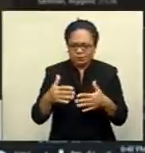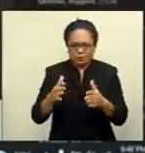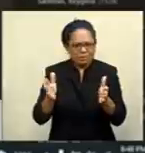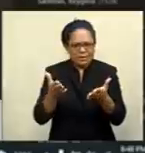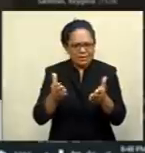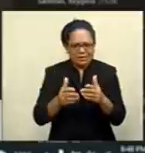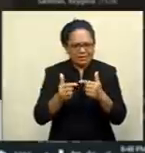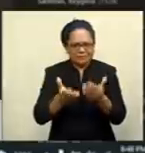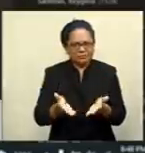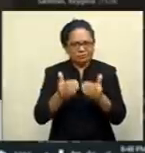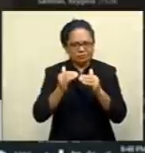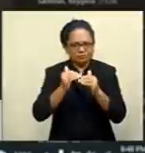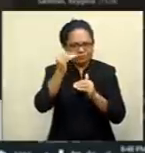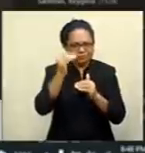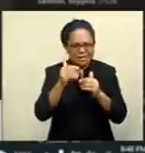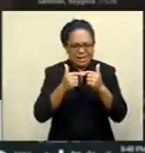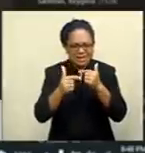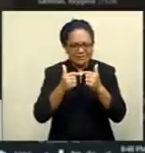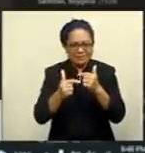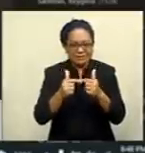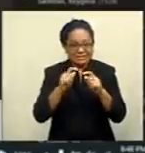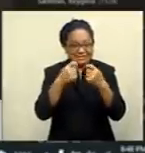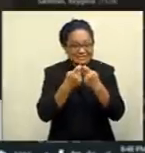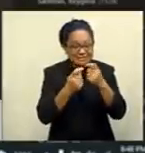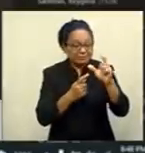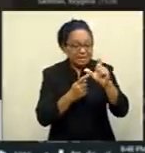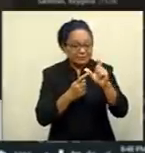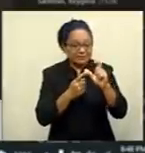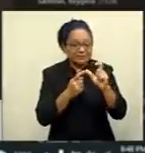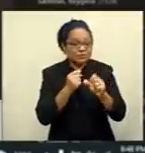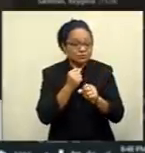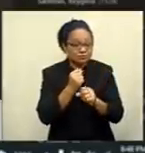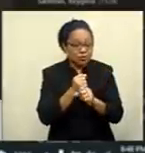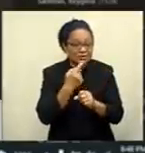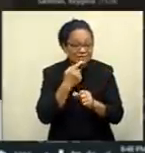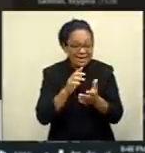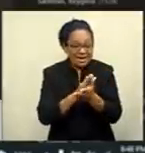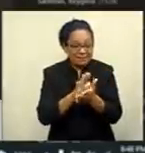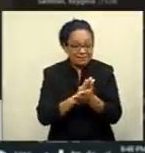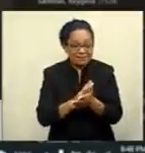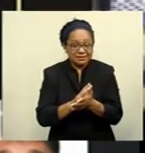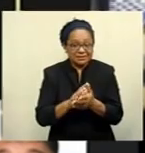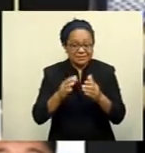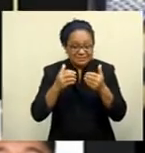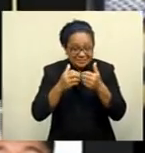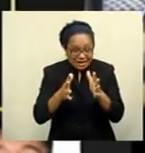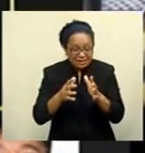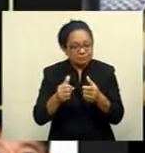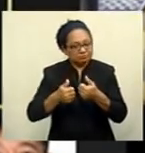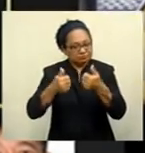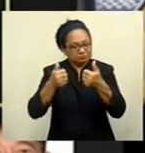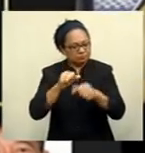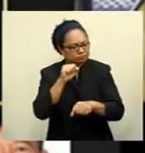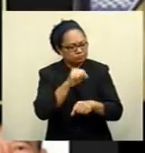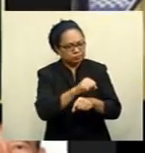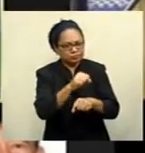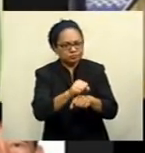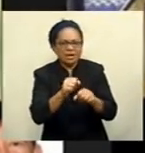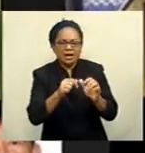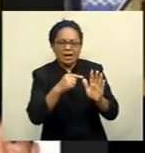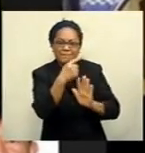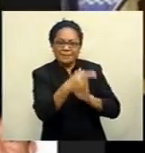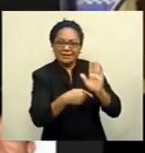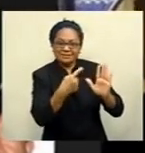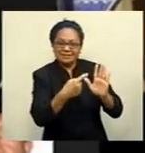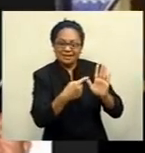pressure. Team captain Guru Arvinda says they're happy they started the tournament well with upsets over higher-ranked Pakistan and